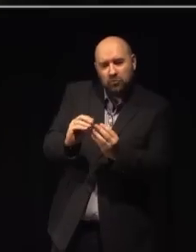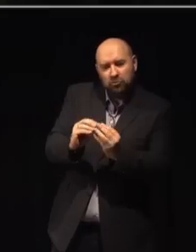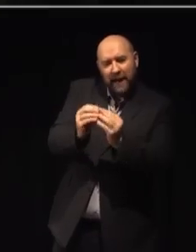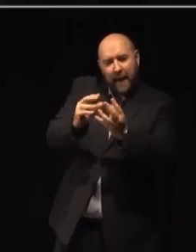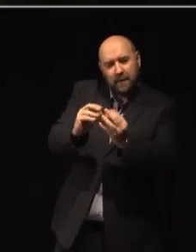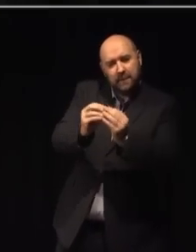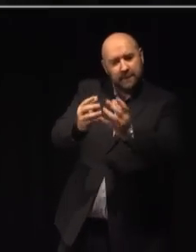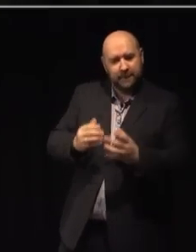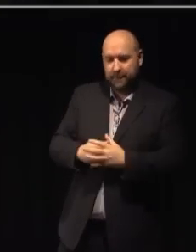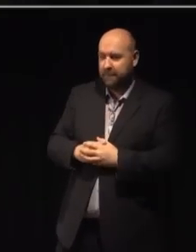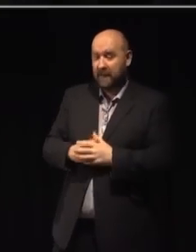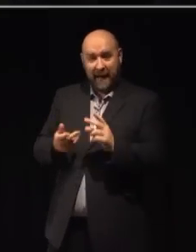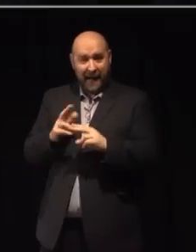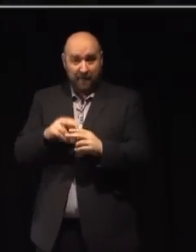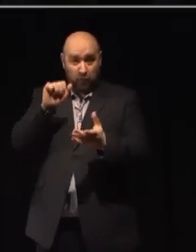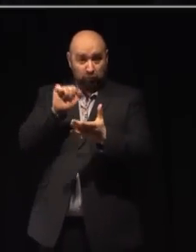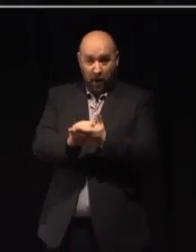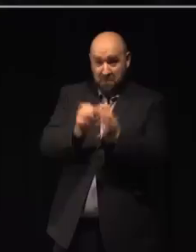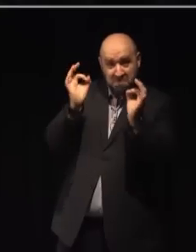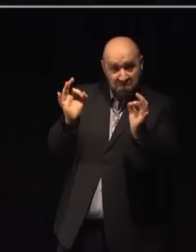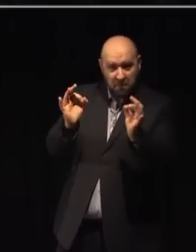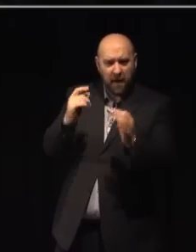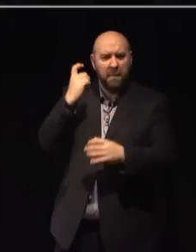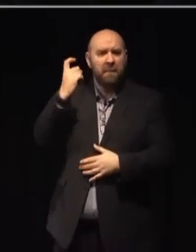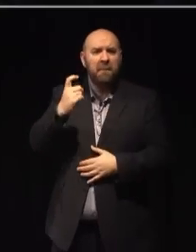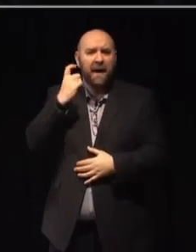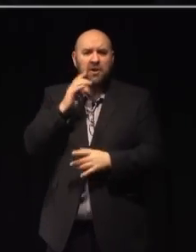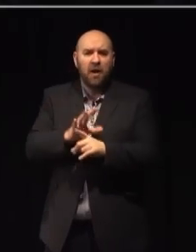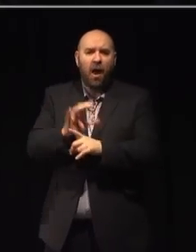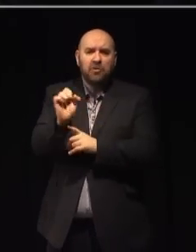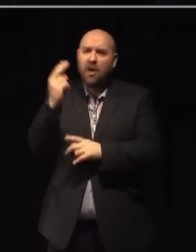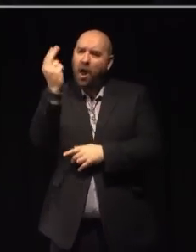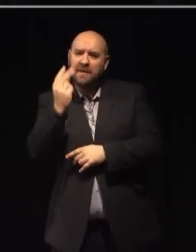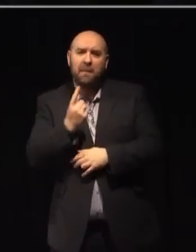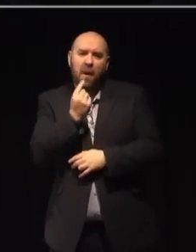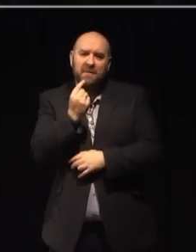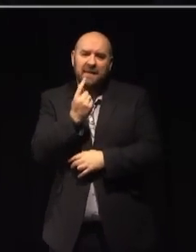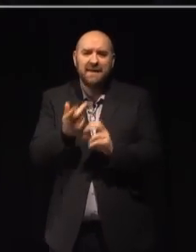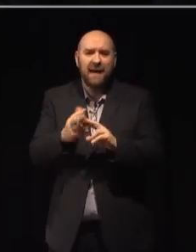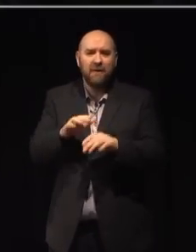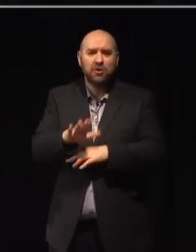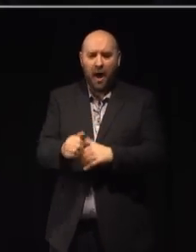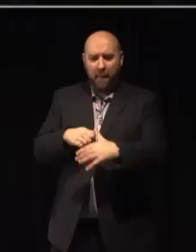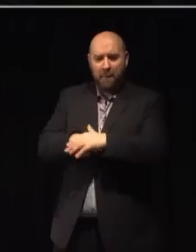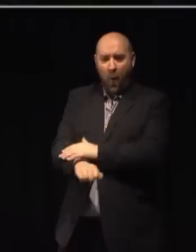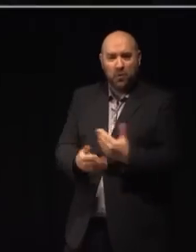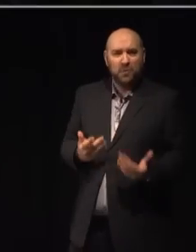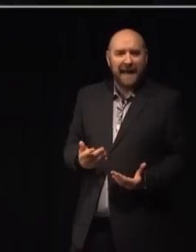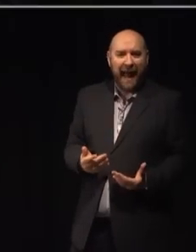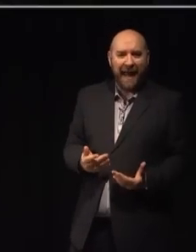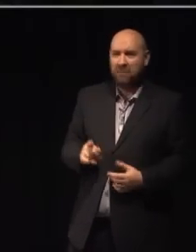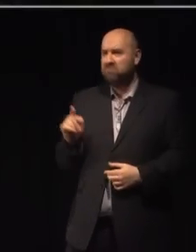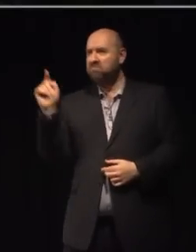If we get it right, just imagine the cultural and artistic possibilities we could offer to a child being born today